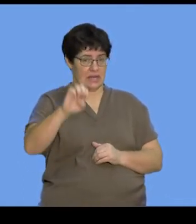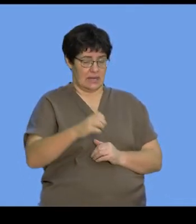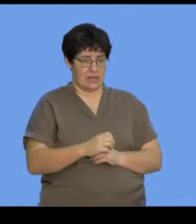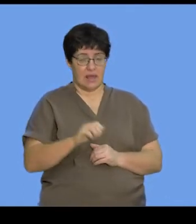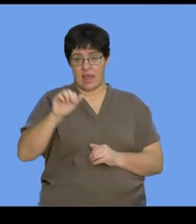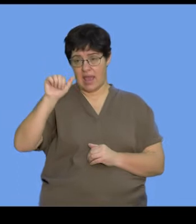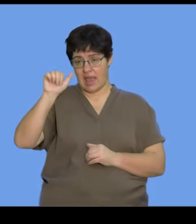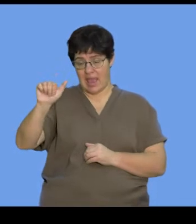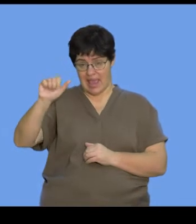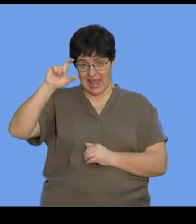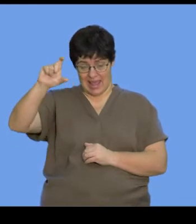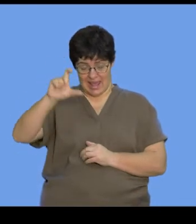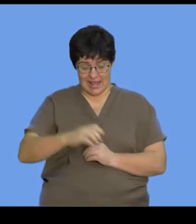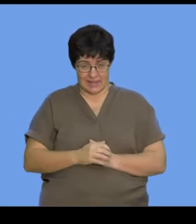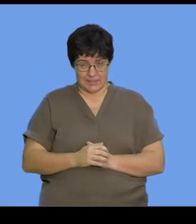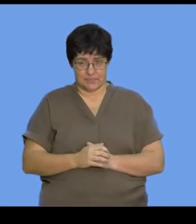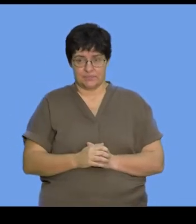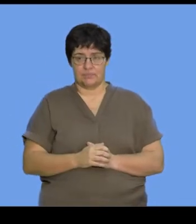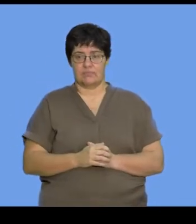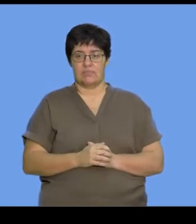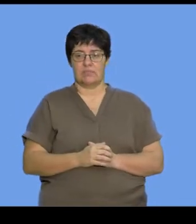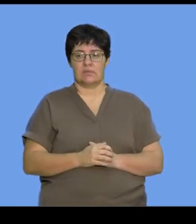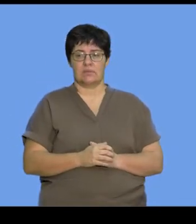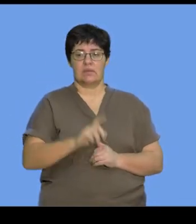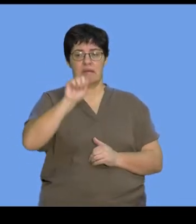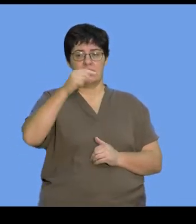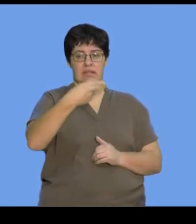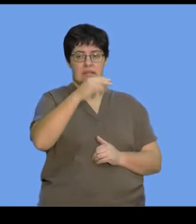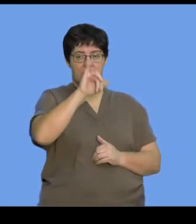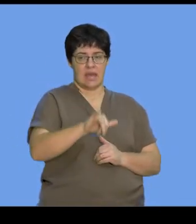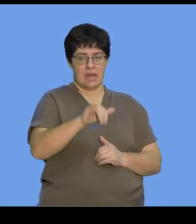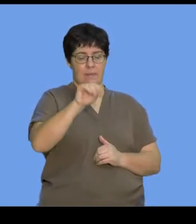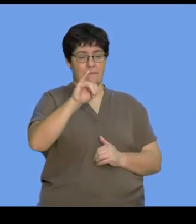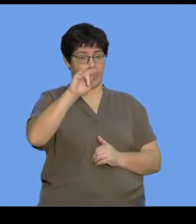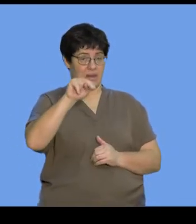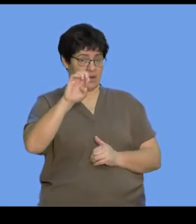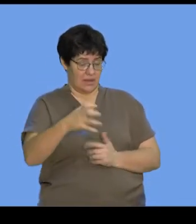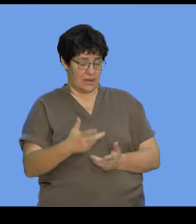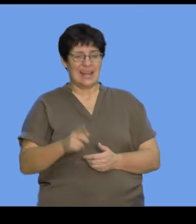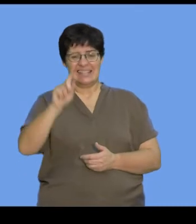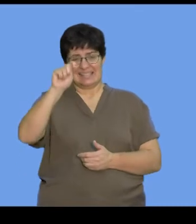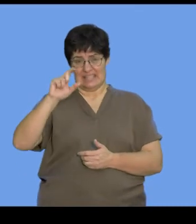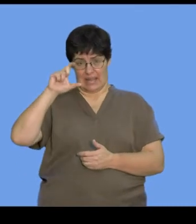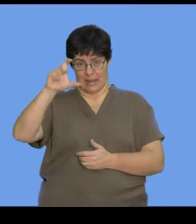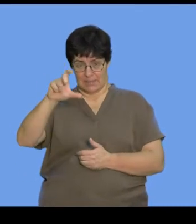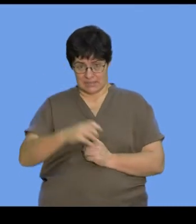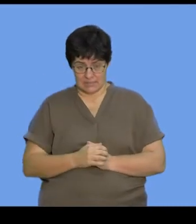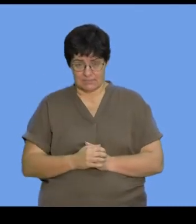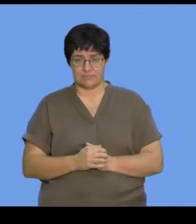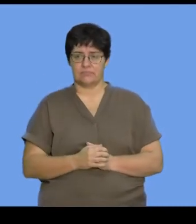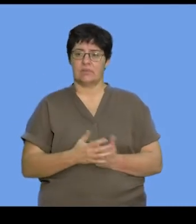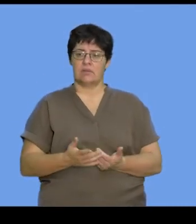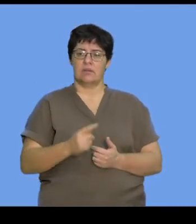use the symbol capital A to represent that. Thymine, we use the letter capital T to represent that.